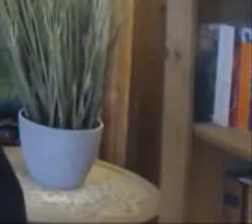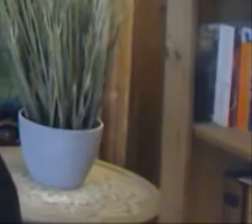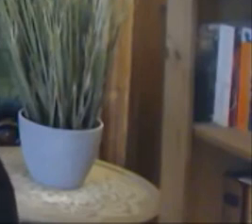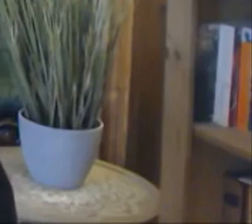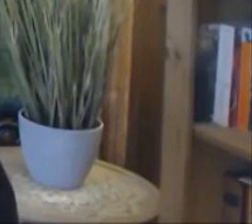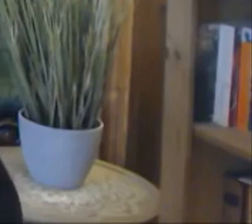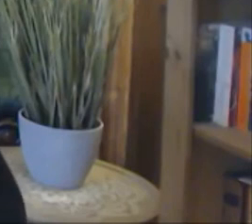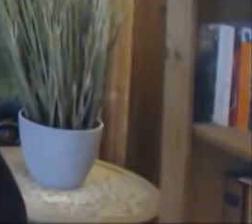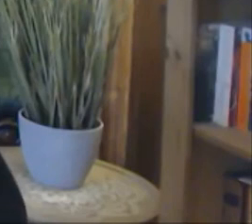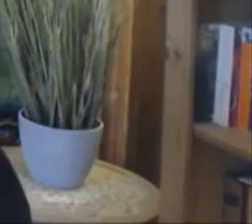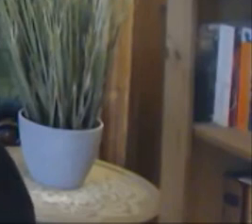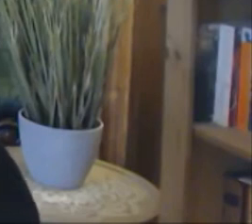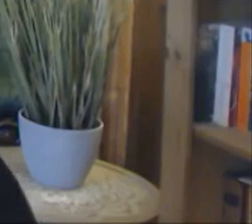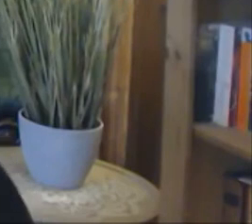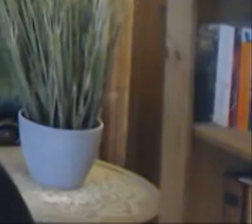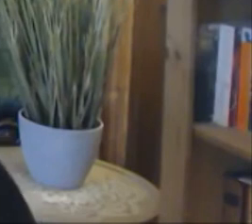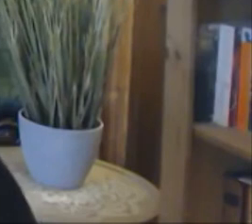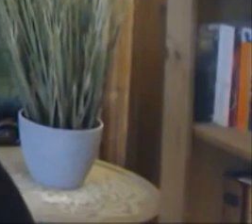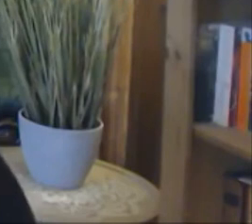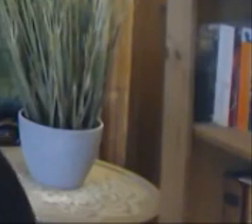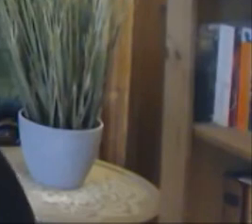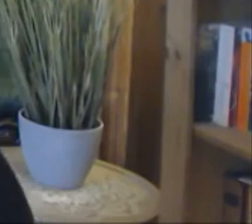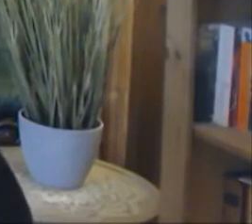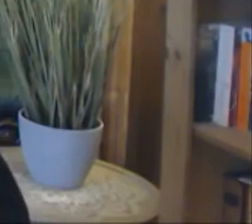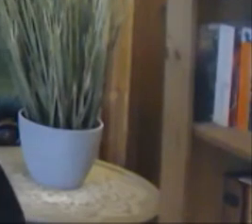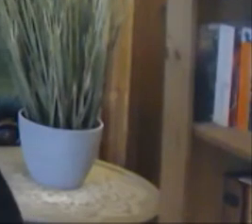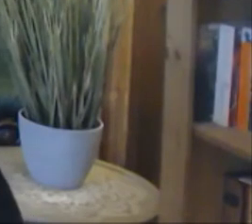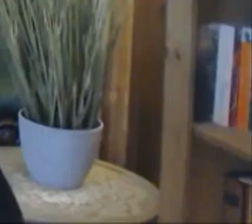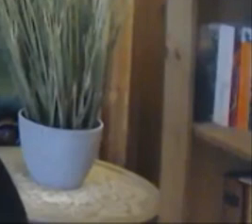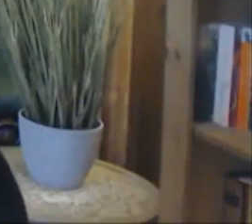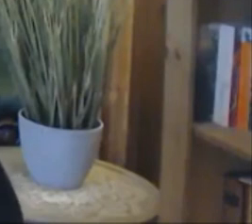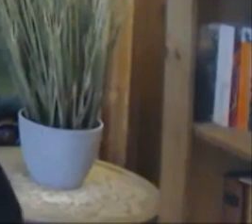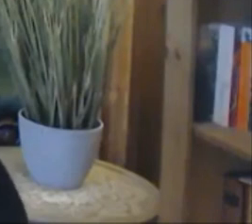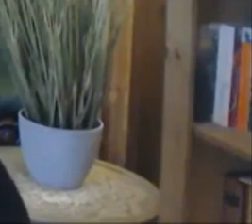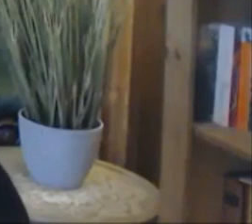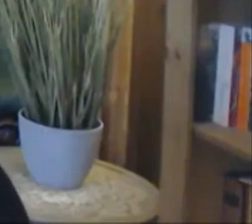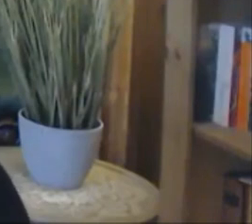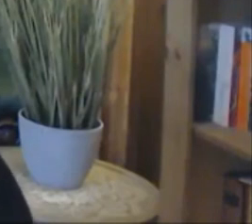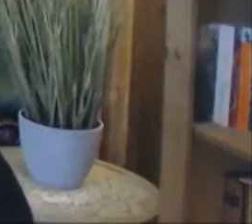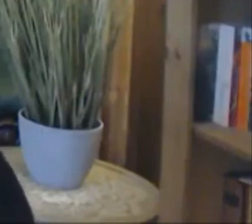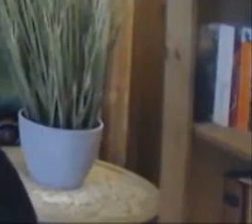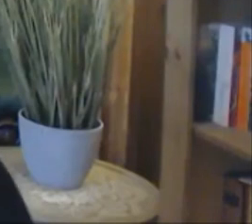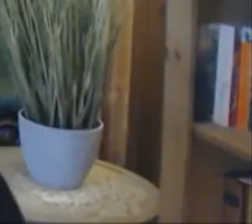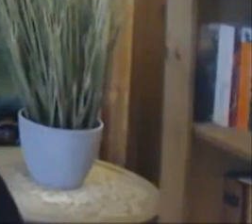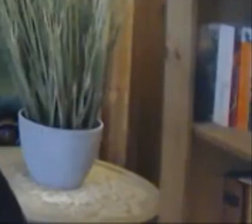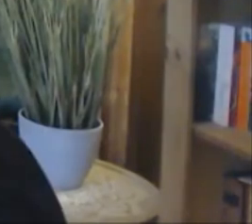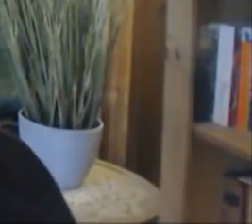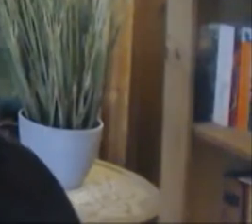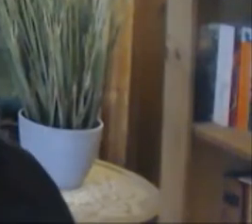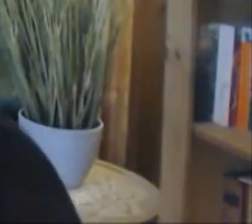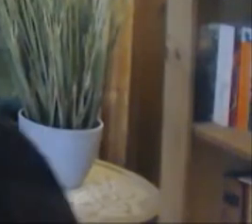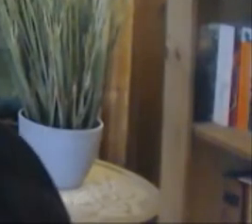also find a tab at the top with a link to the Library's bookshop where you can browse a range of titles by all of the festival's authors and speakers.